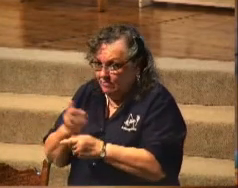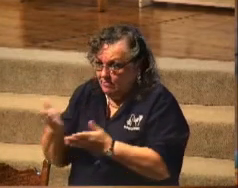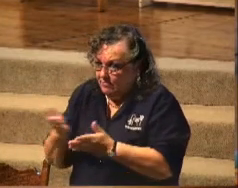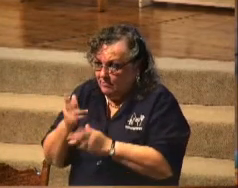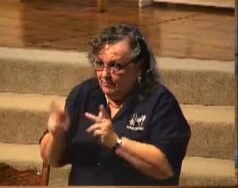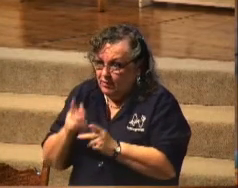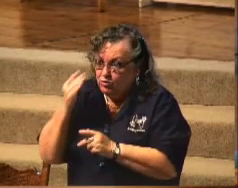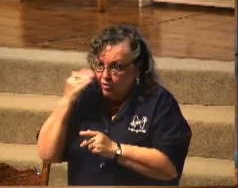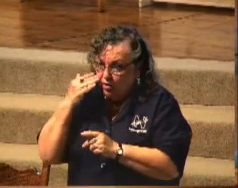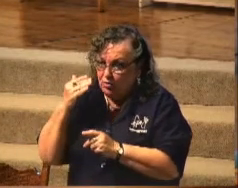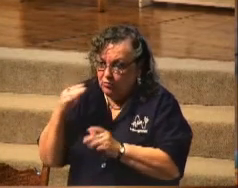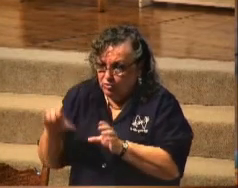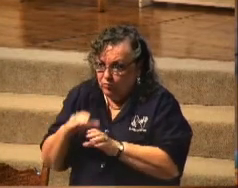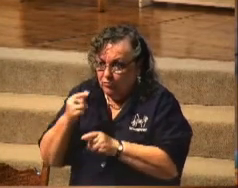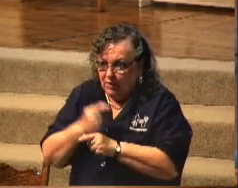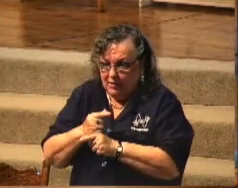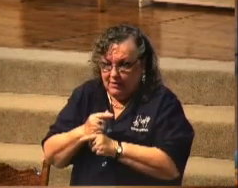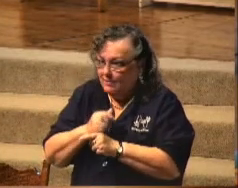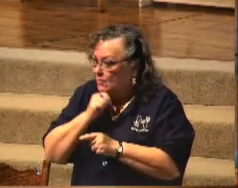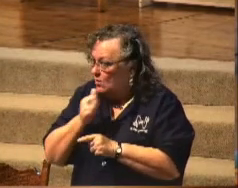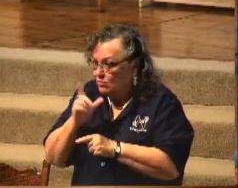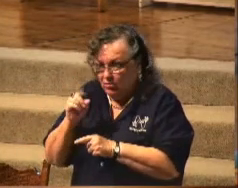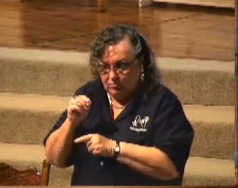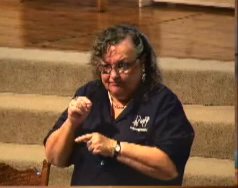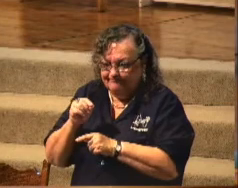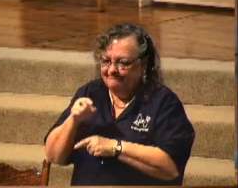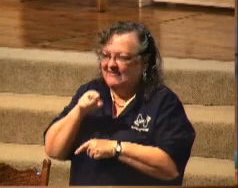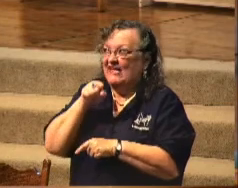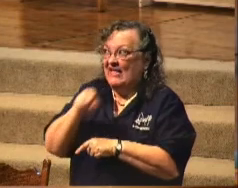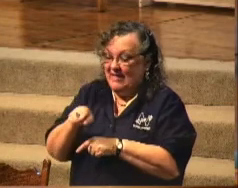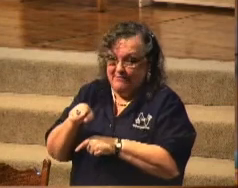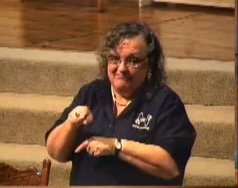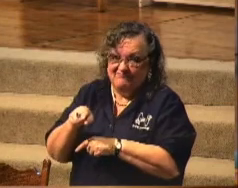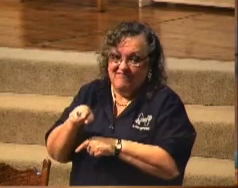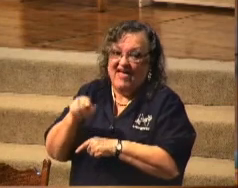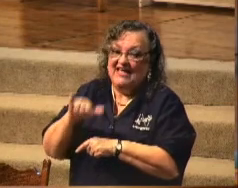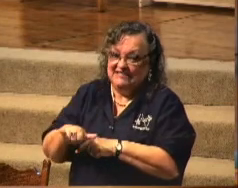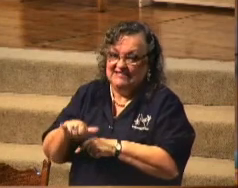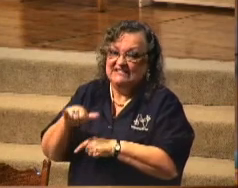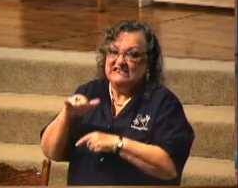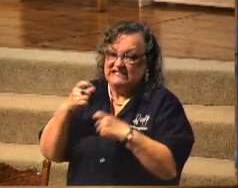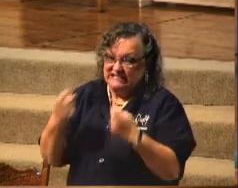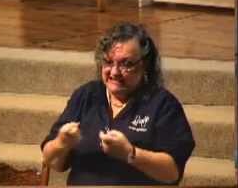and doeth it not, to him it is sin.